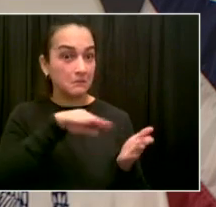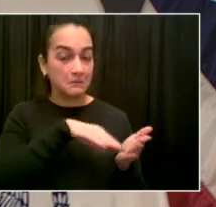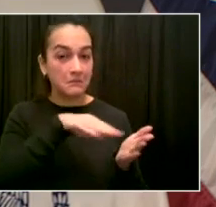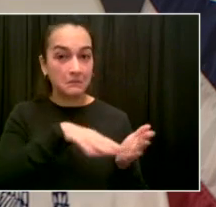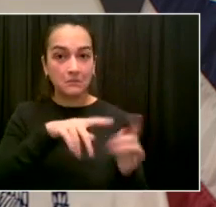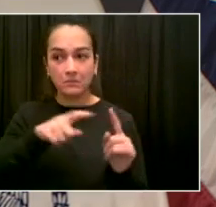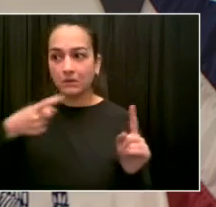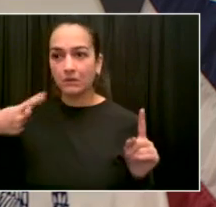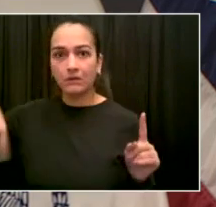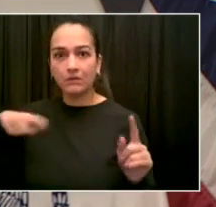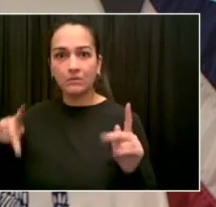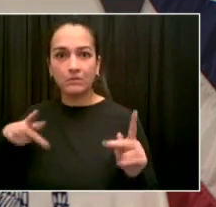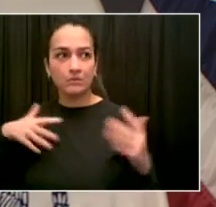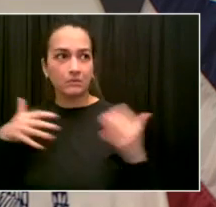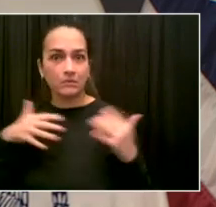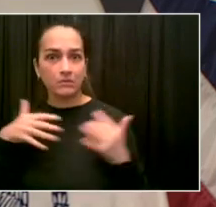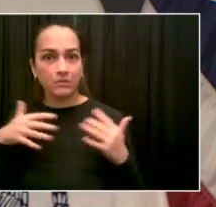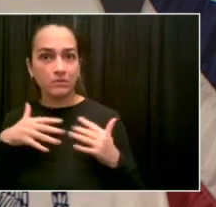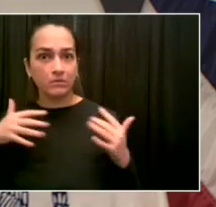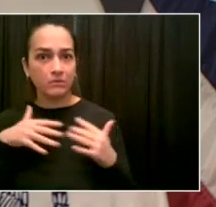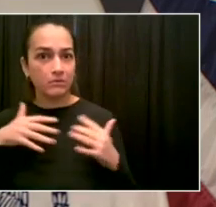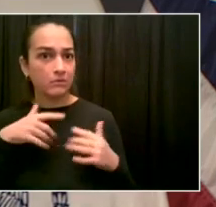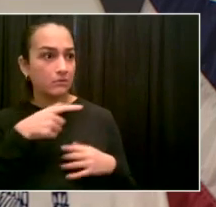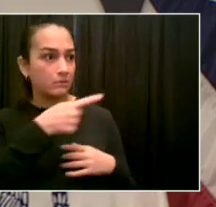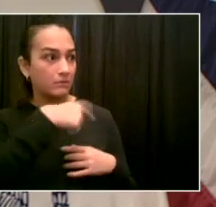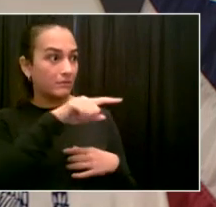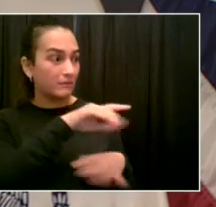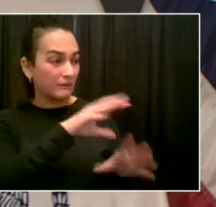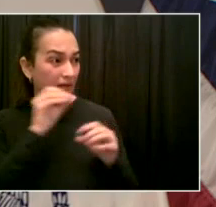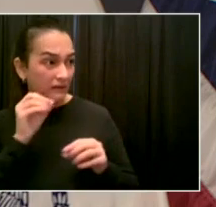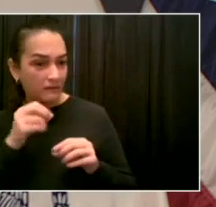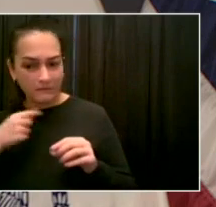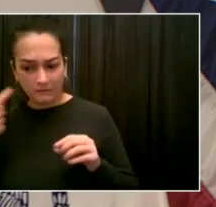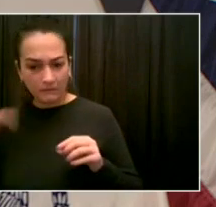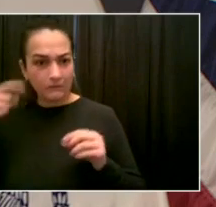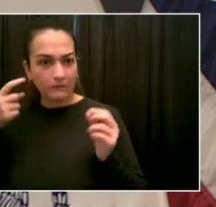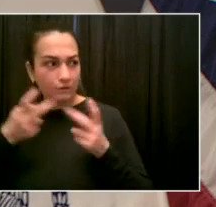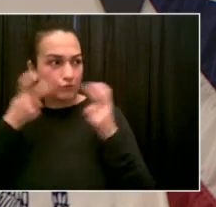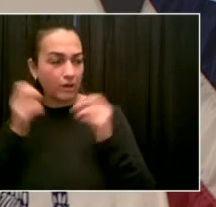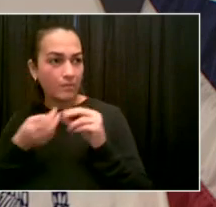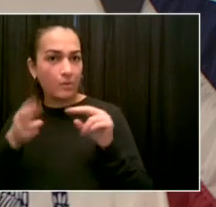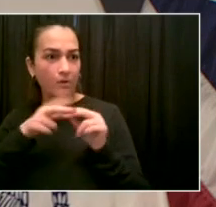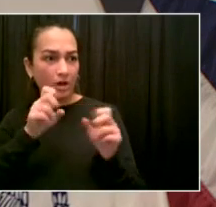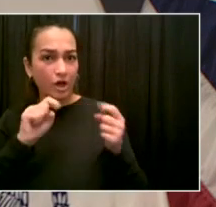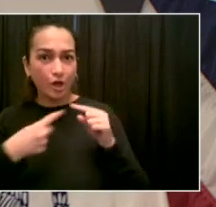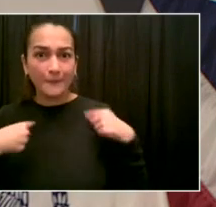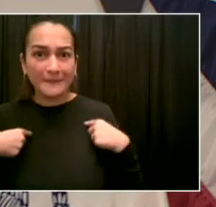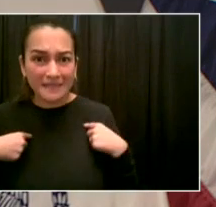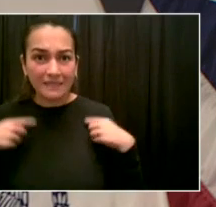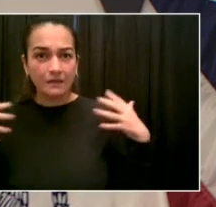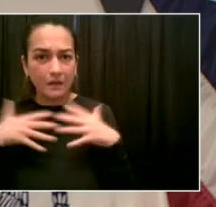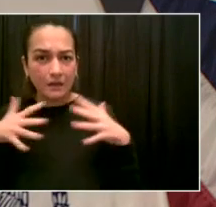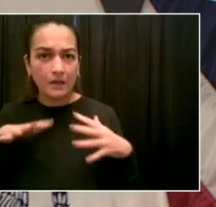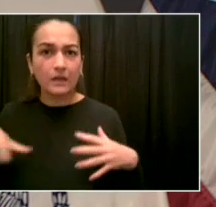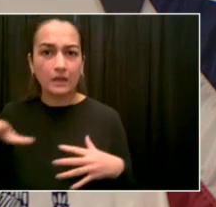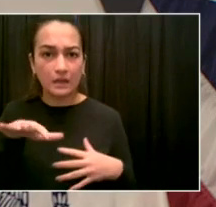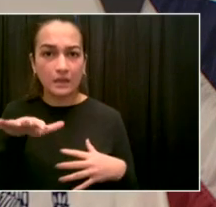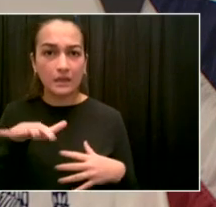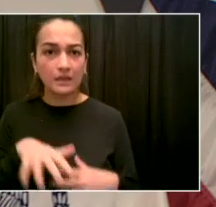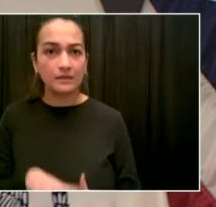striking a balance. I share your concern that it has to be very, very carefully approached.